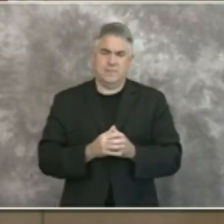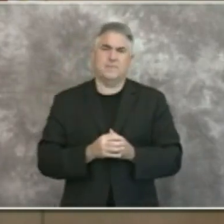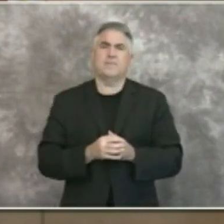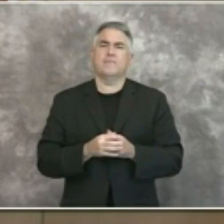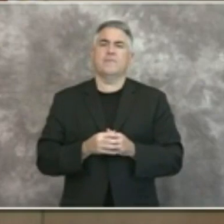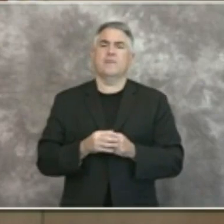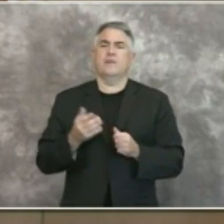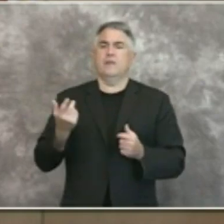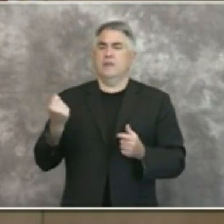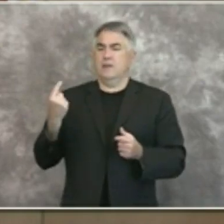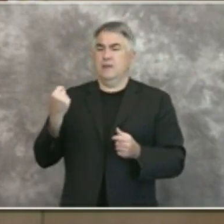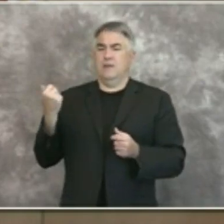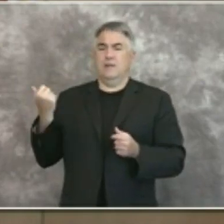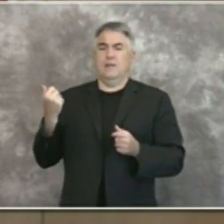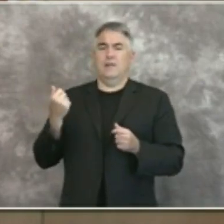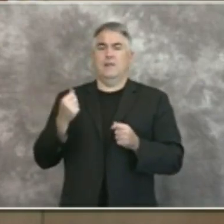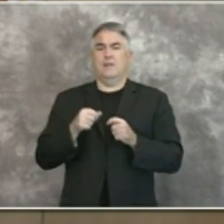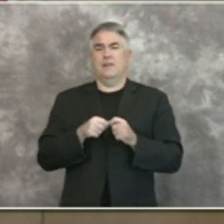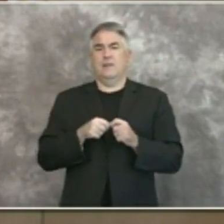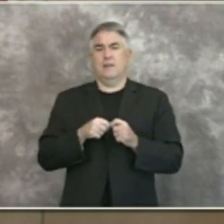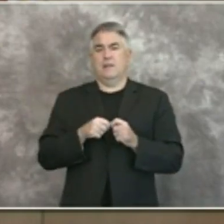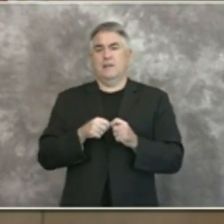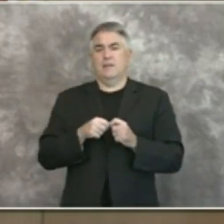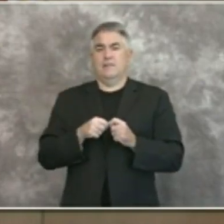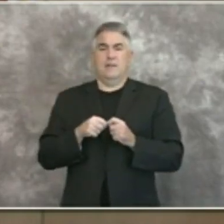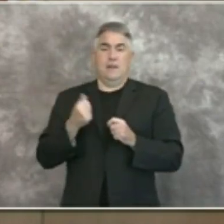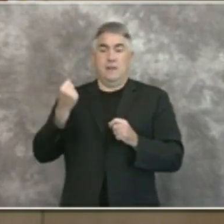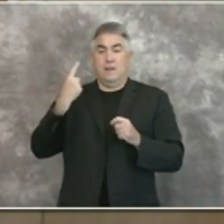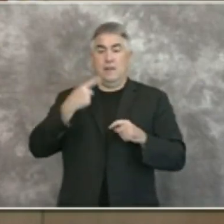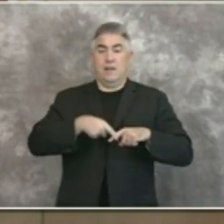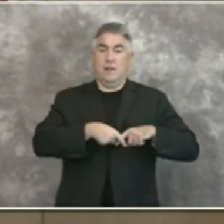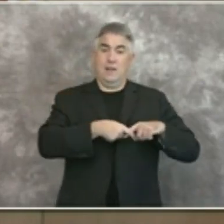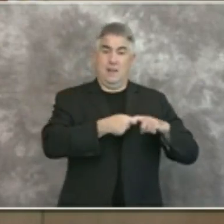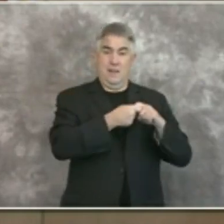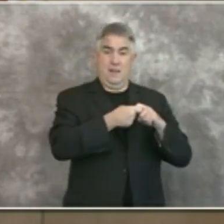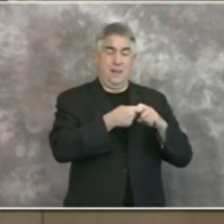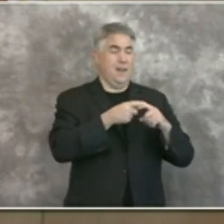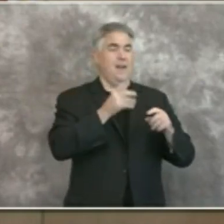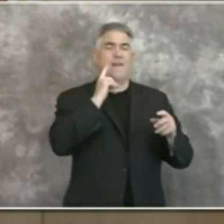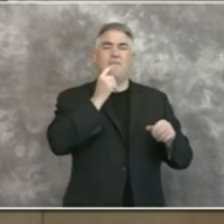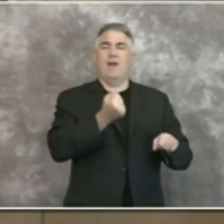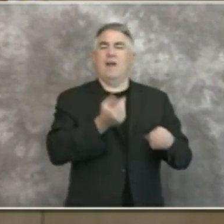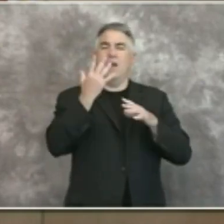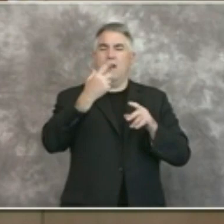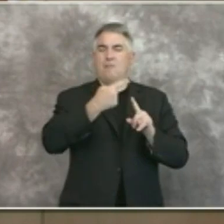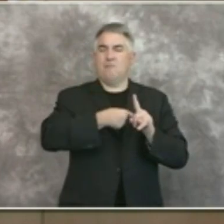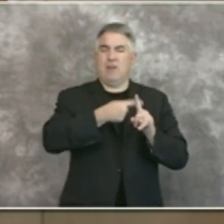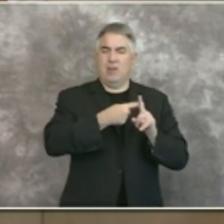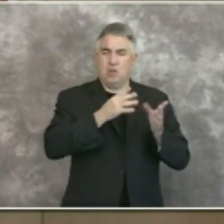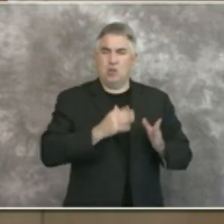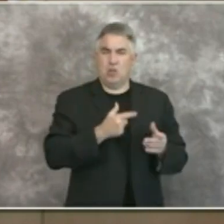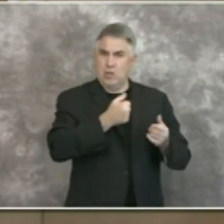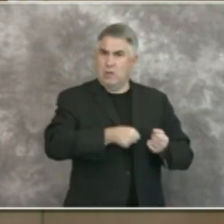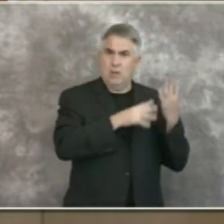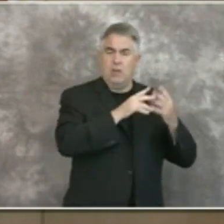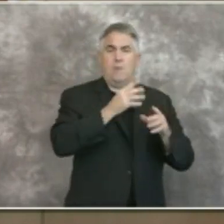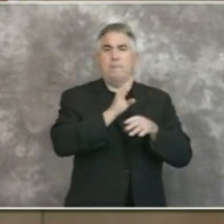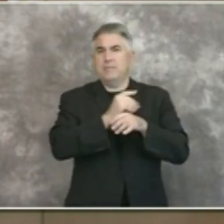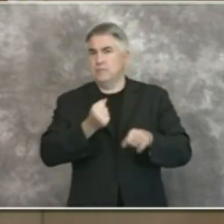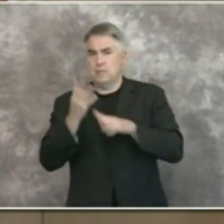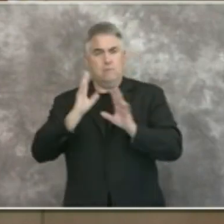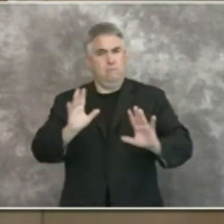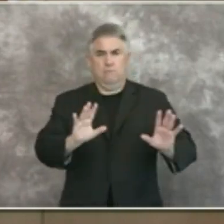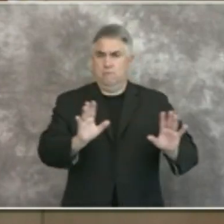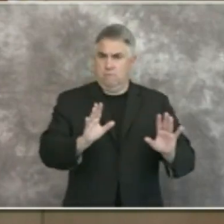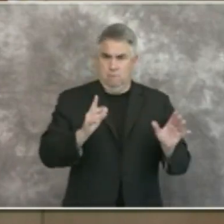moratorium on evictions of residential and commercial tenants and renters in our unincorporated area. That